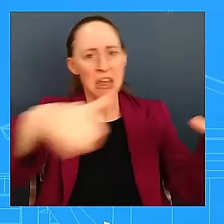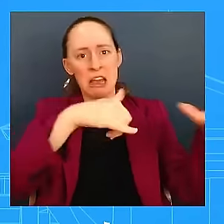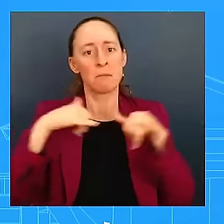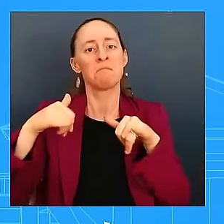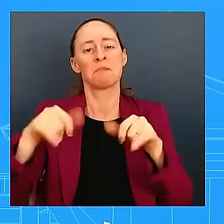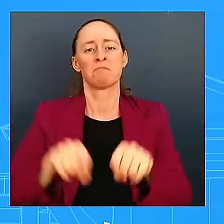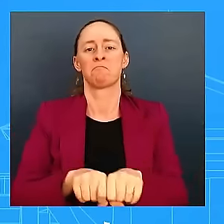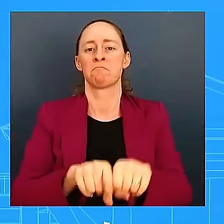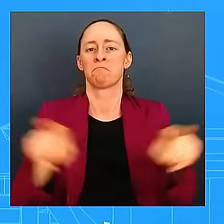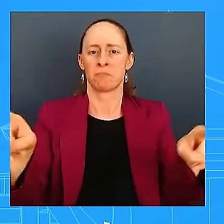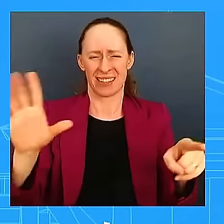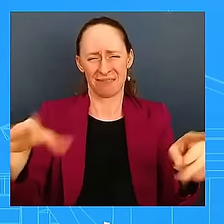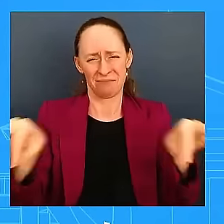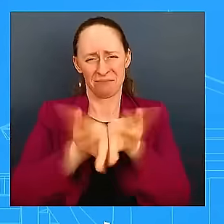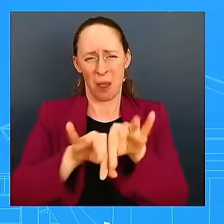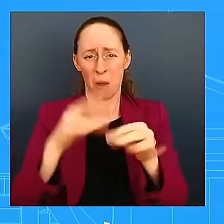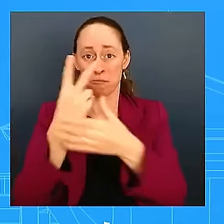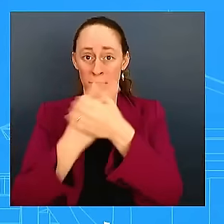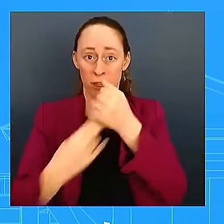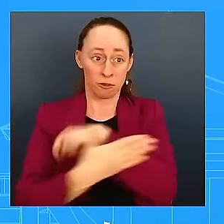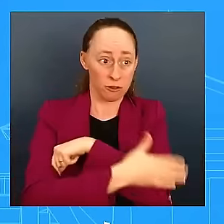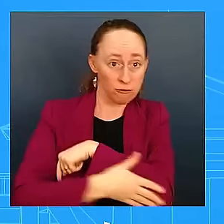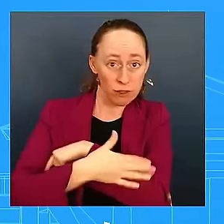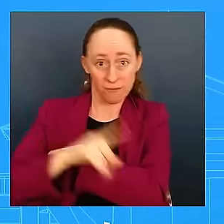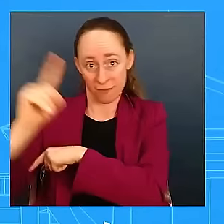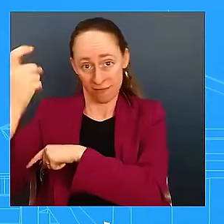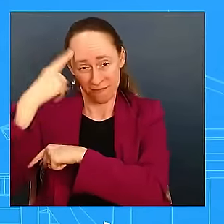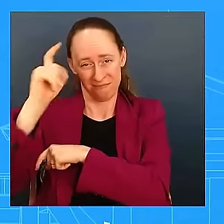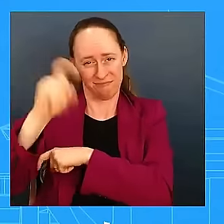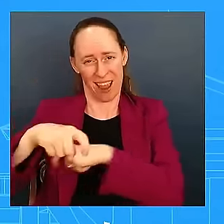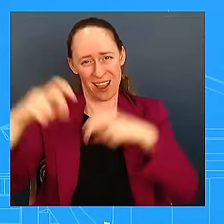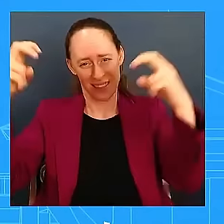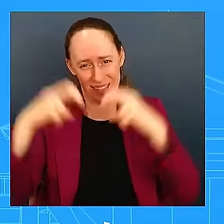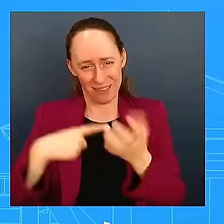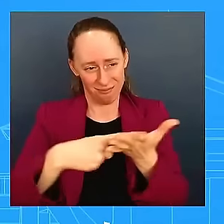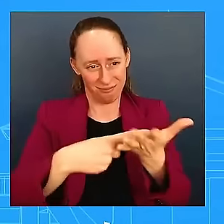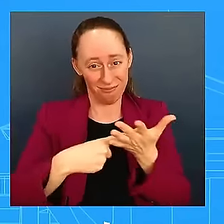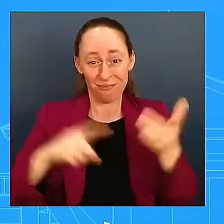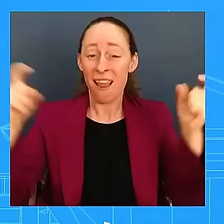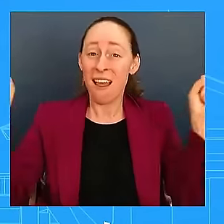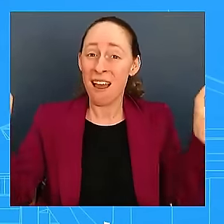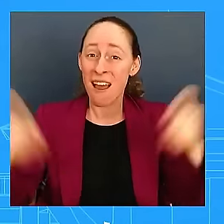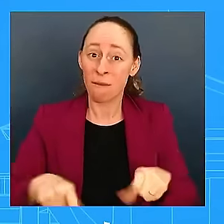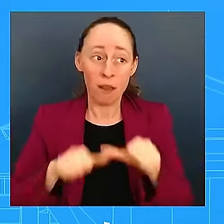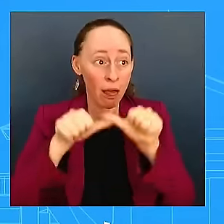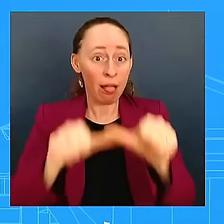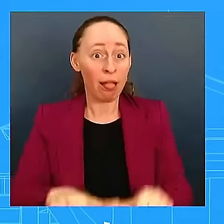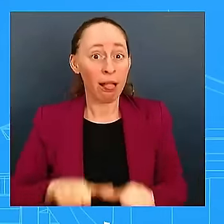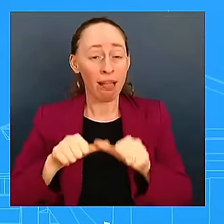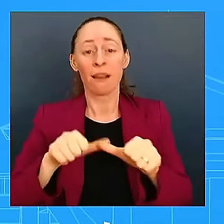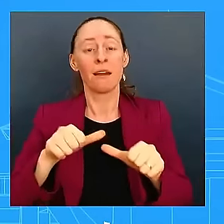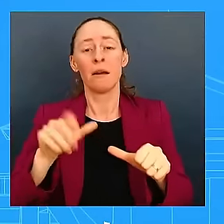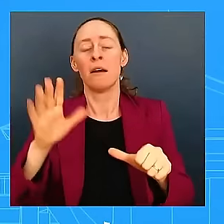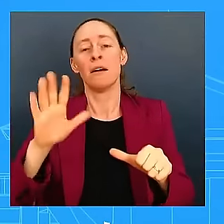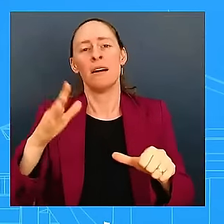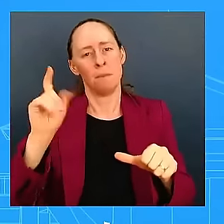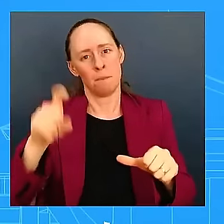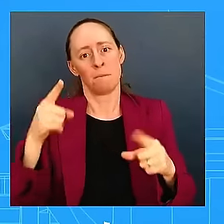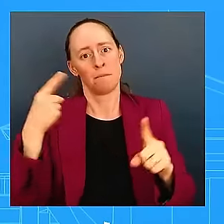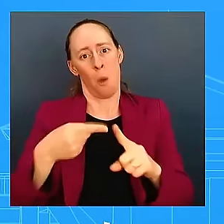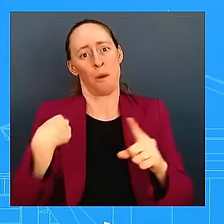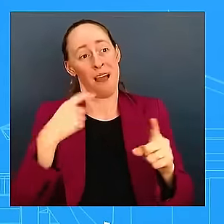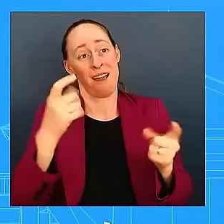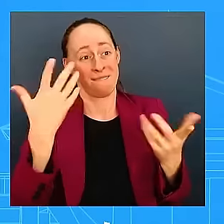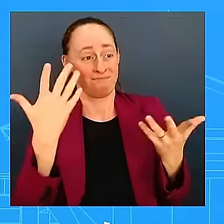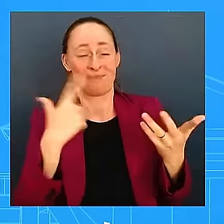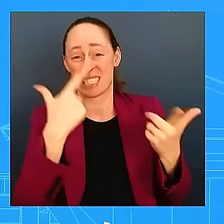can't stop. We've got to continue to try, right? But it is up to our partners to respond. It truly is. But just because we released the